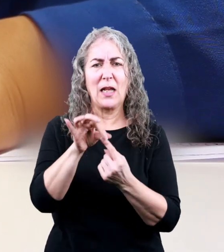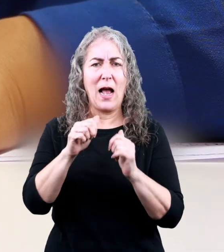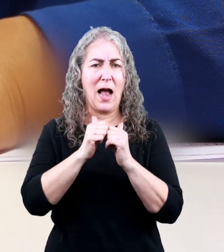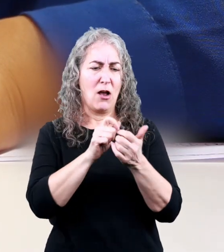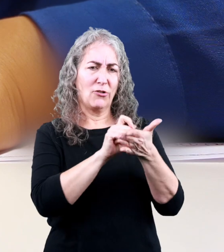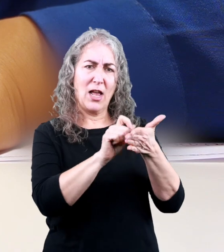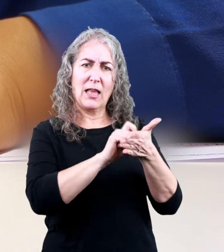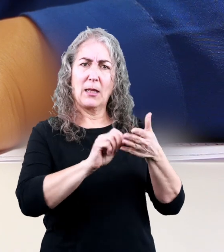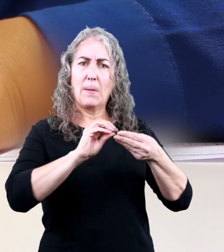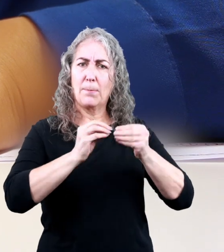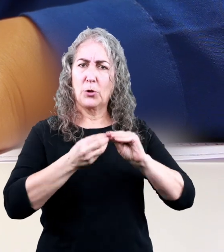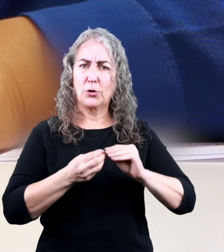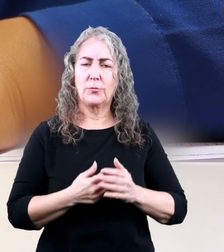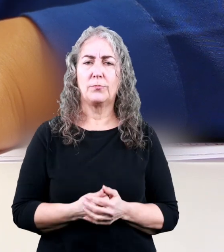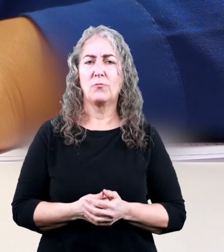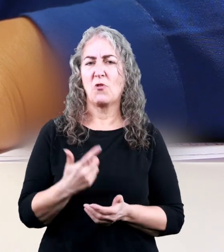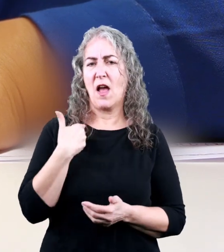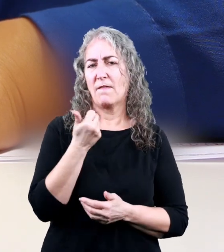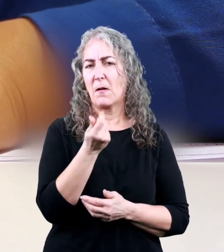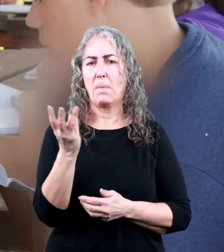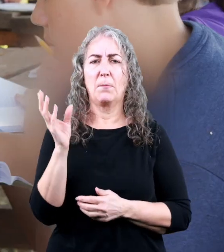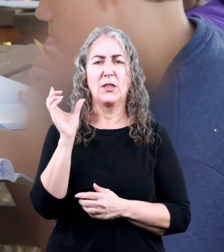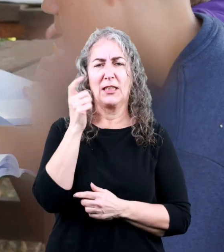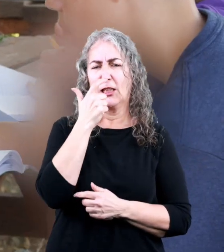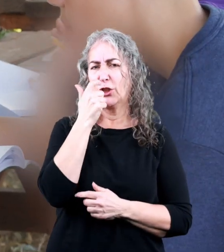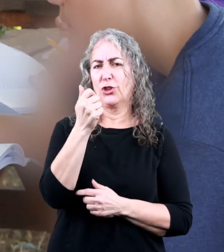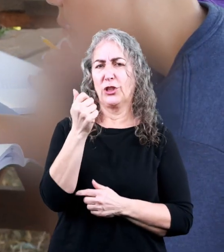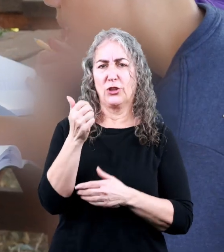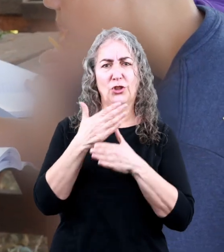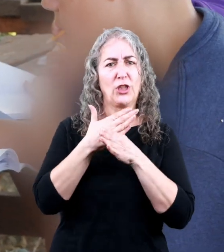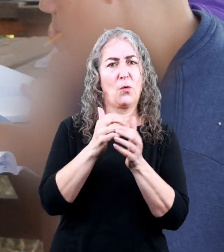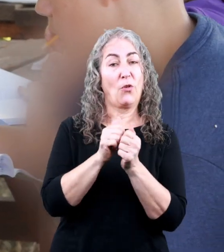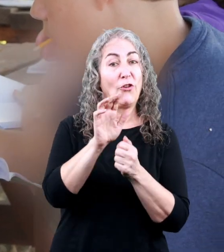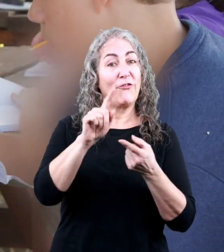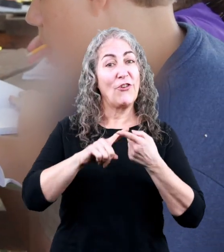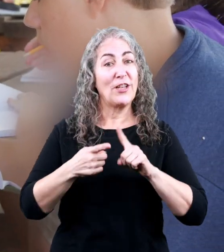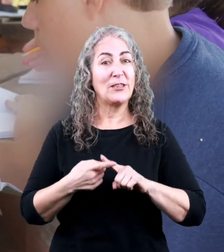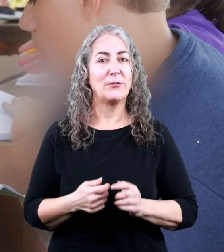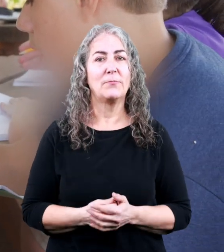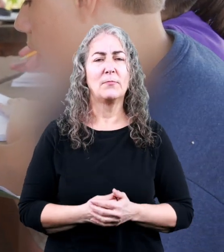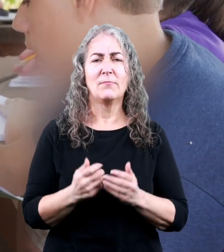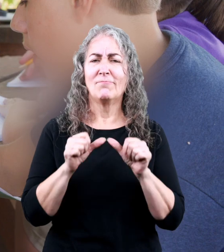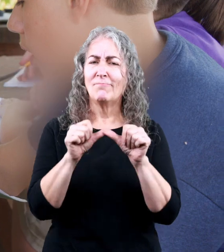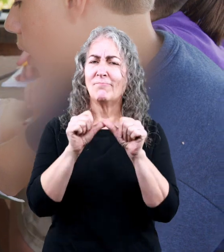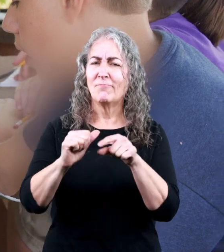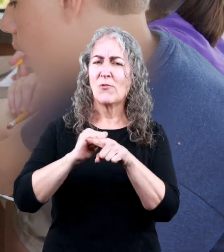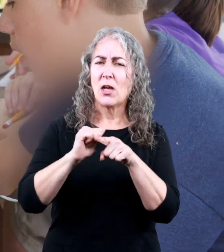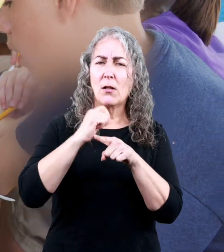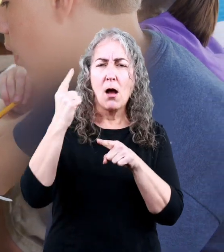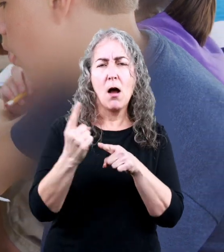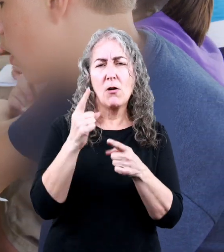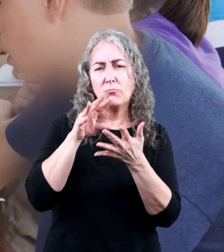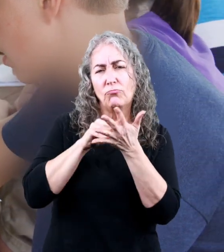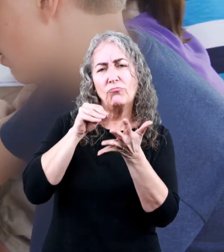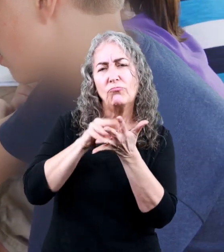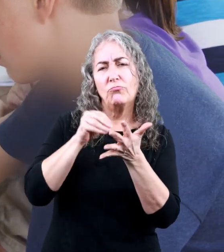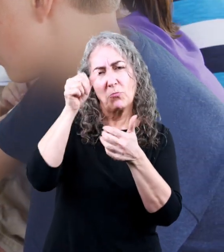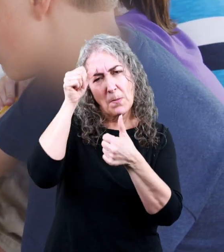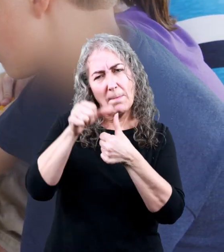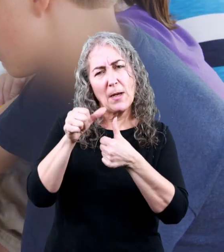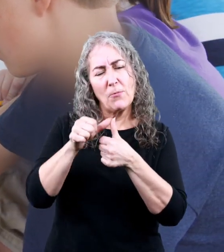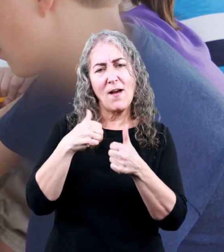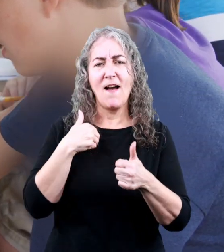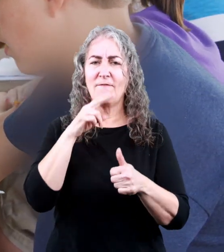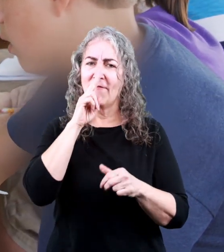unique way to write numbers, and you have a couple of interesting facts to share with your friends. Keep practicing, and